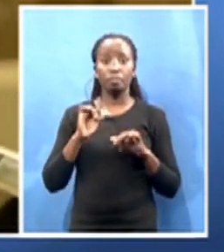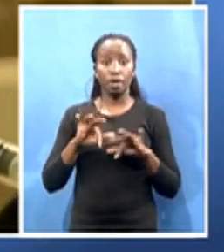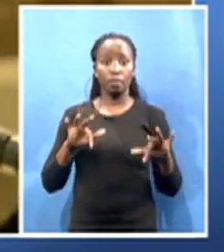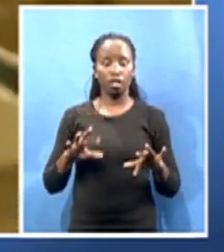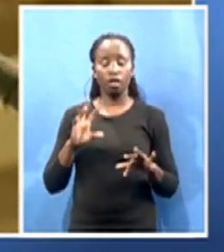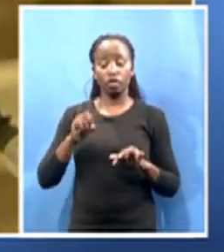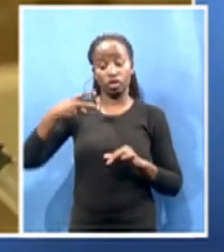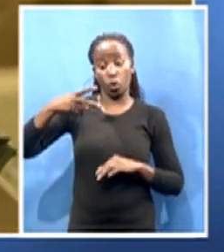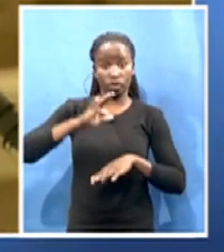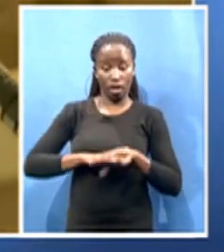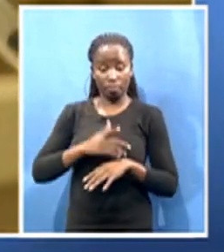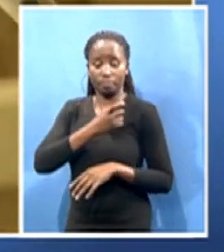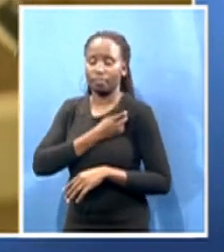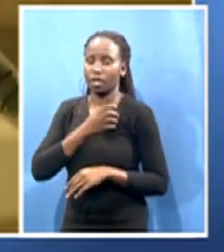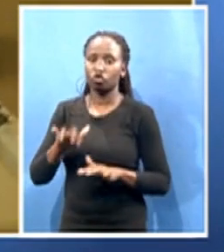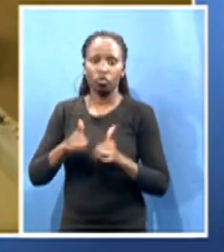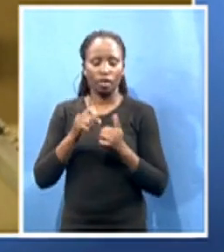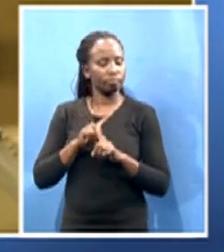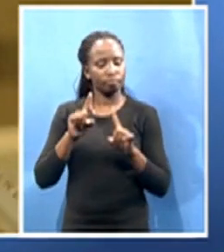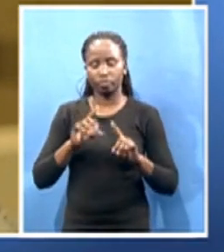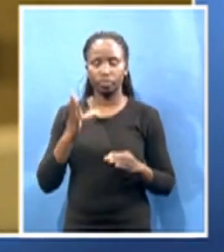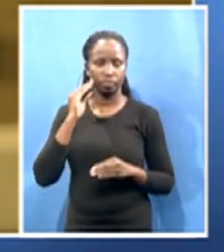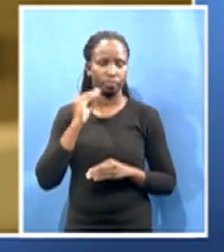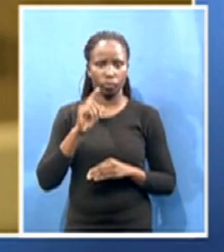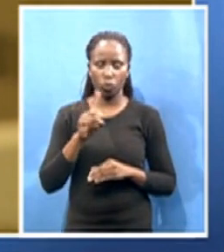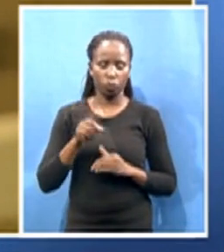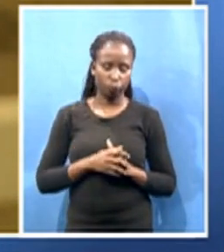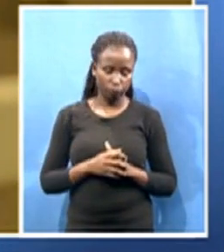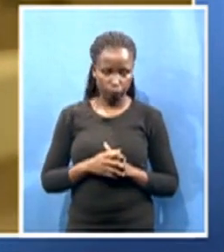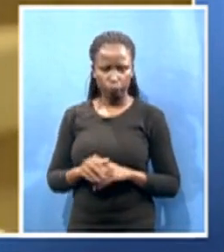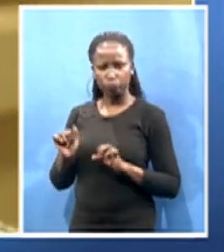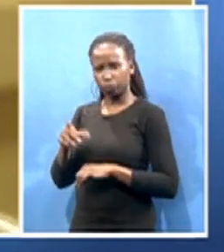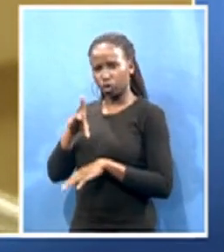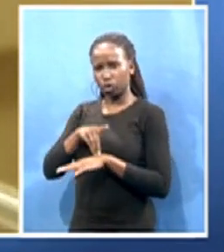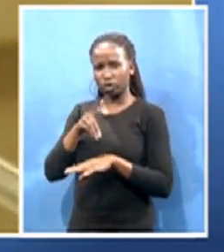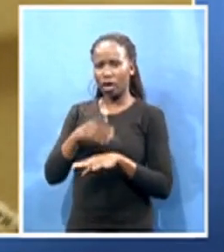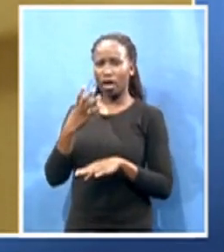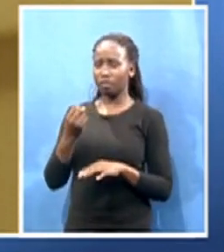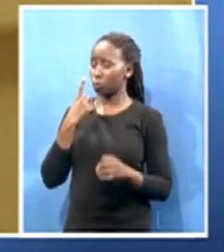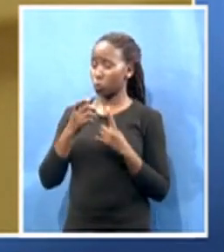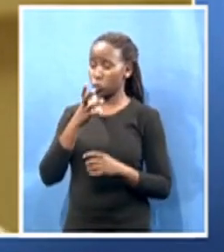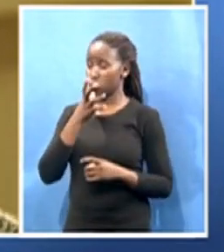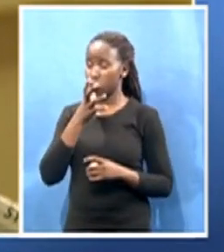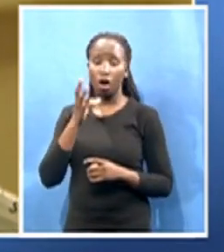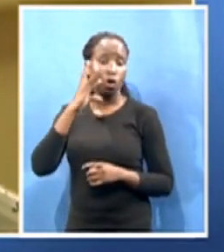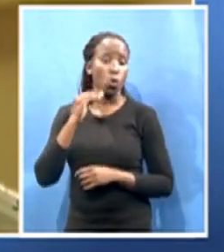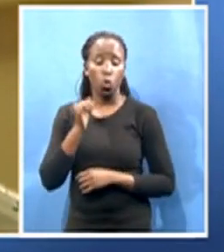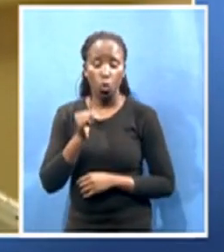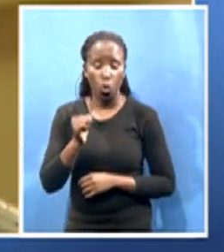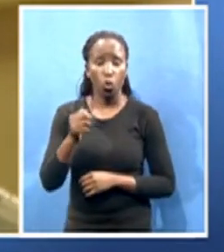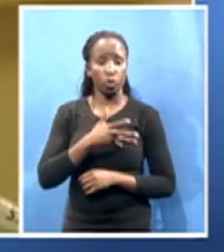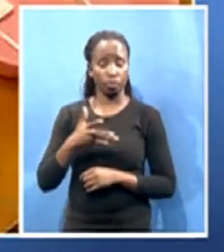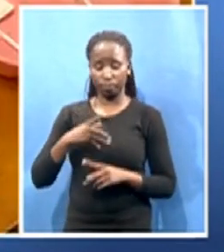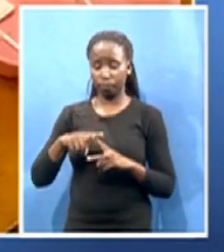Bech, as you can imagine, there's lots of questions that Abokok or Nabumkulu have that they would like to know about this that we can't cover